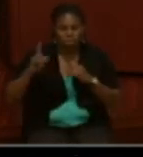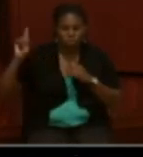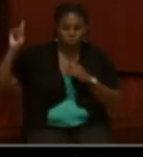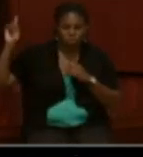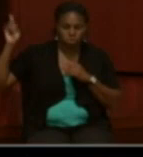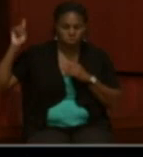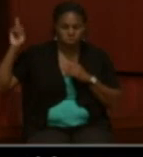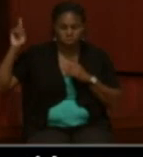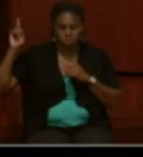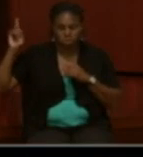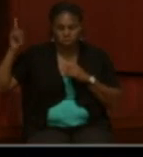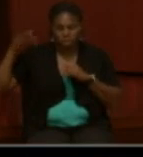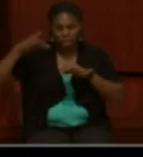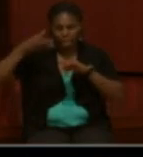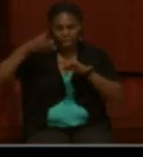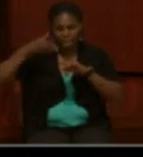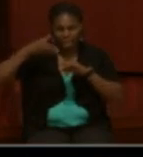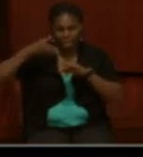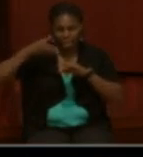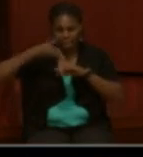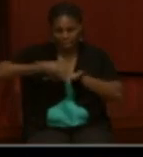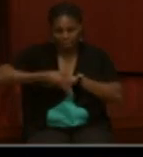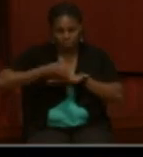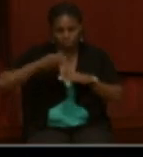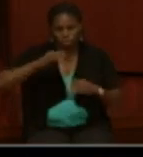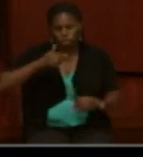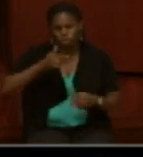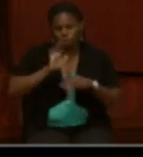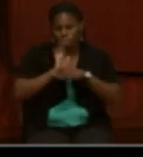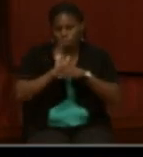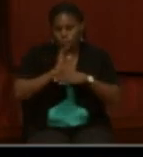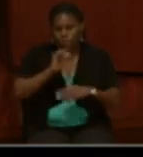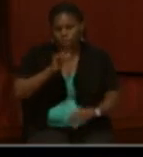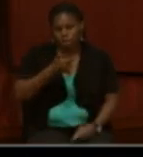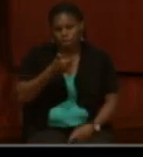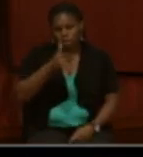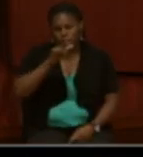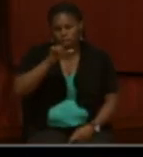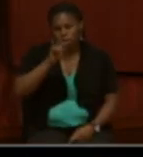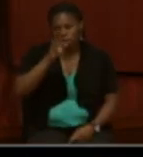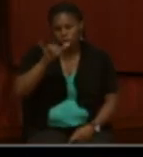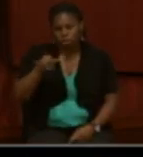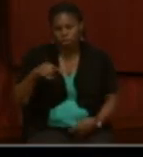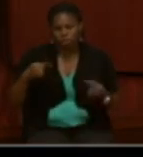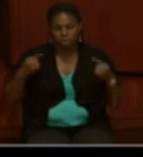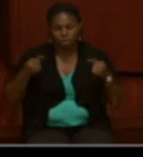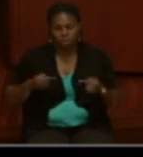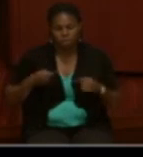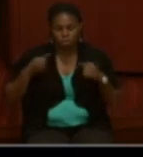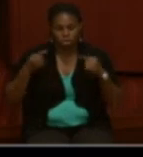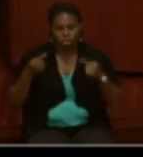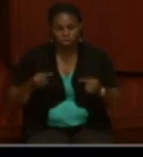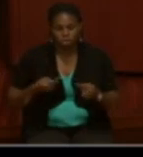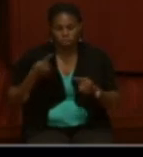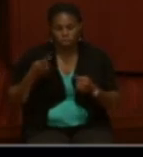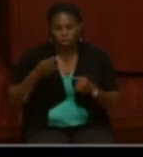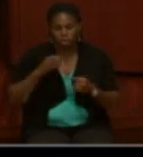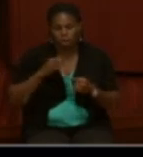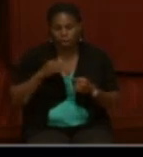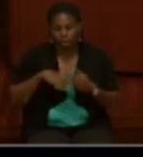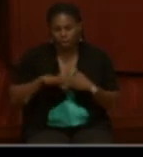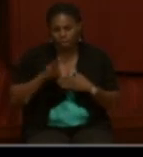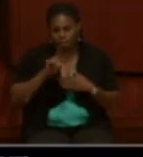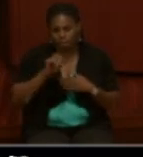earlier, this is After the Glory, The Struggle of Black Civil War Veterans by Donald R. Schaefer. And again, this gets